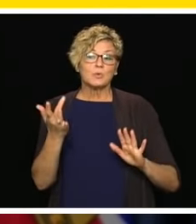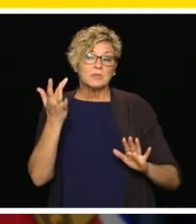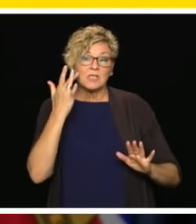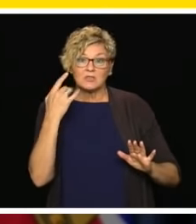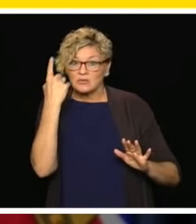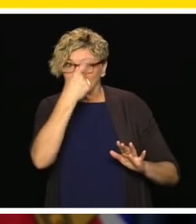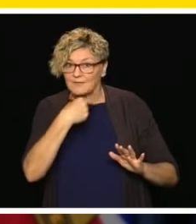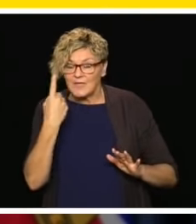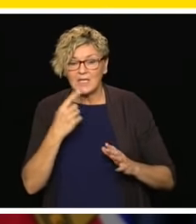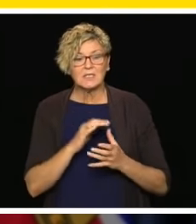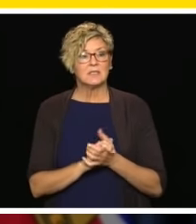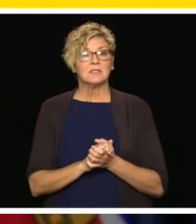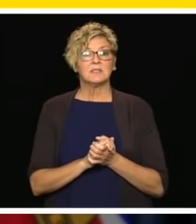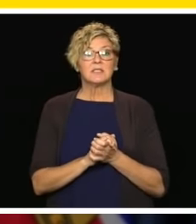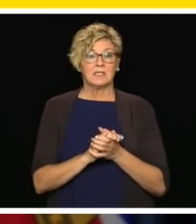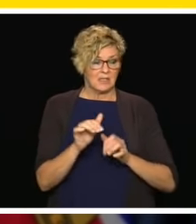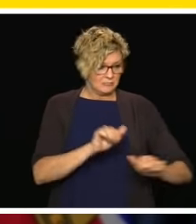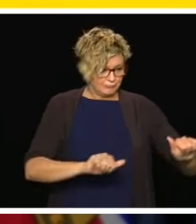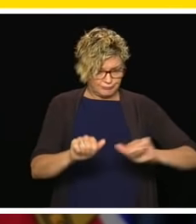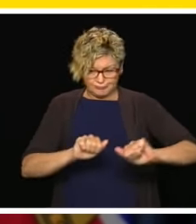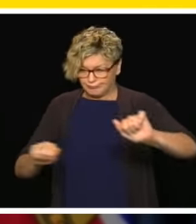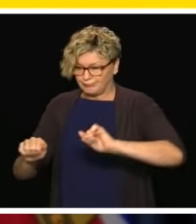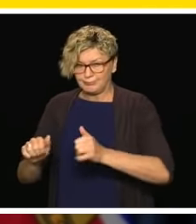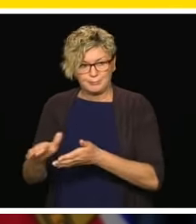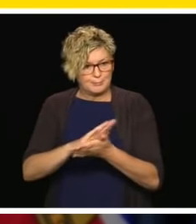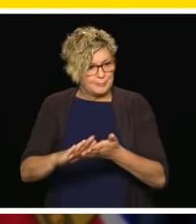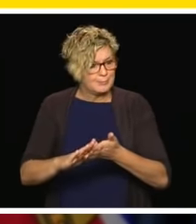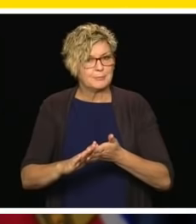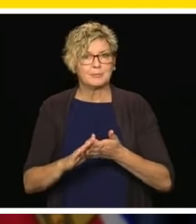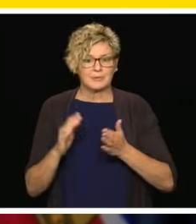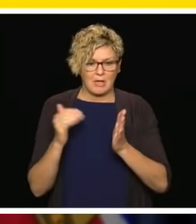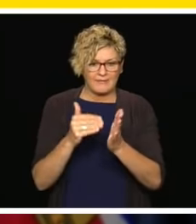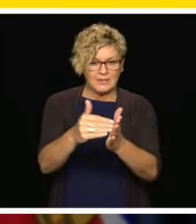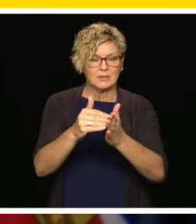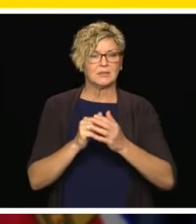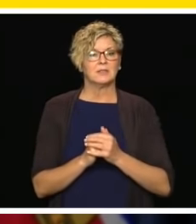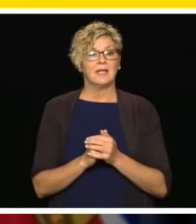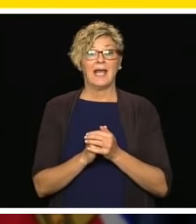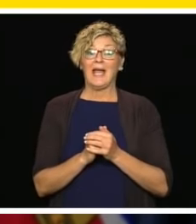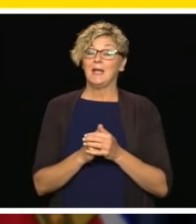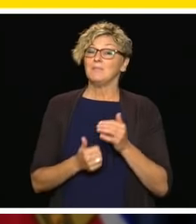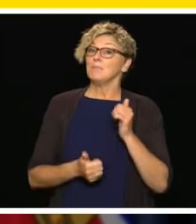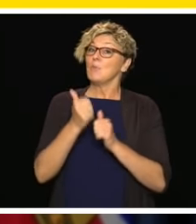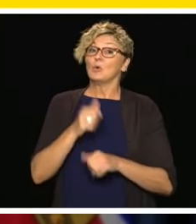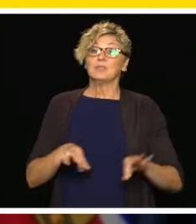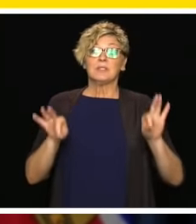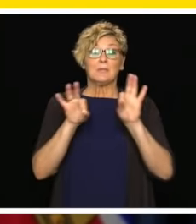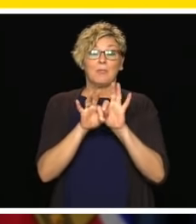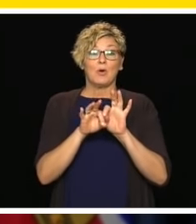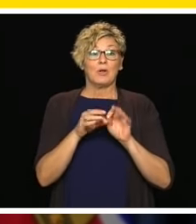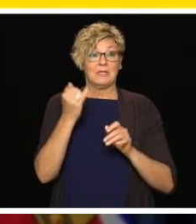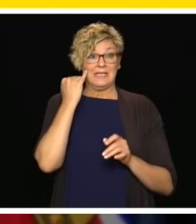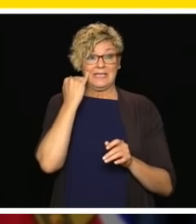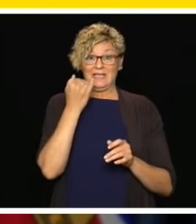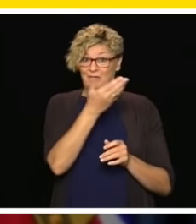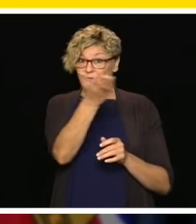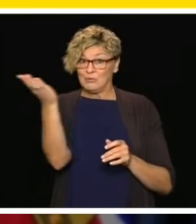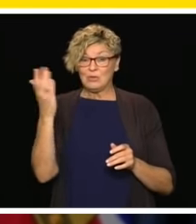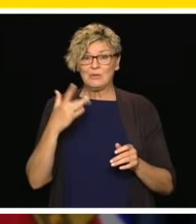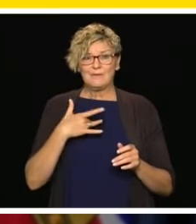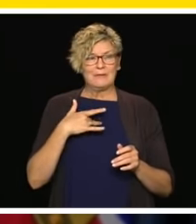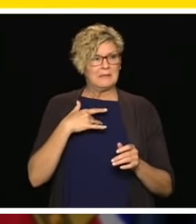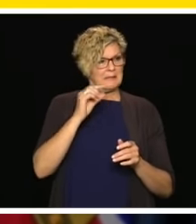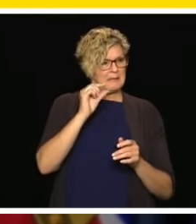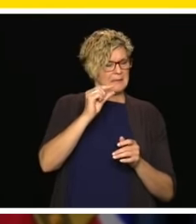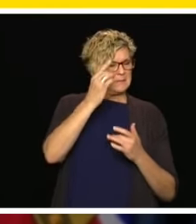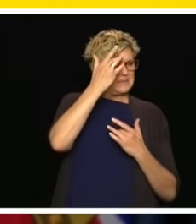and disinfecting and very incredibly importantly, staying home if we are sick at all. And that is is going to be incredibly